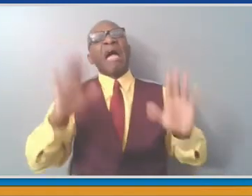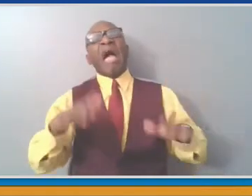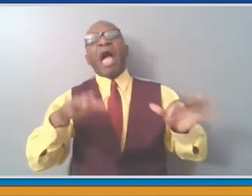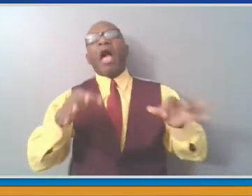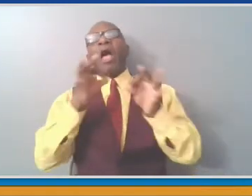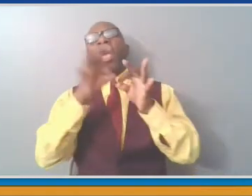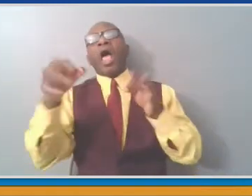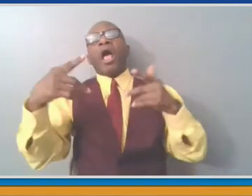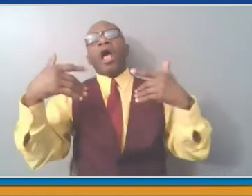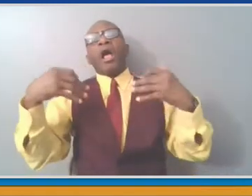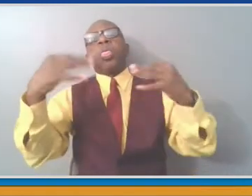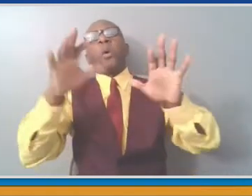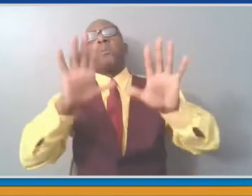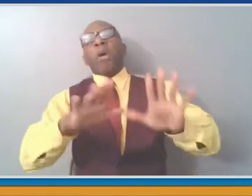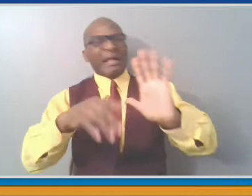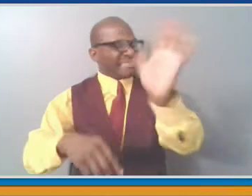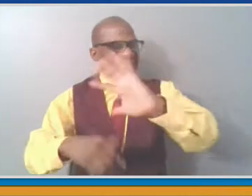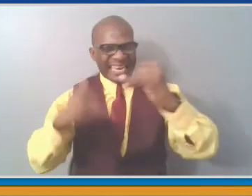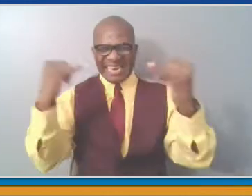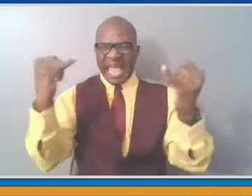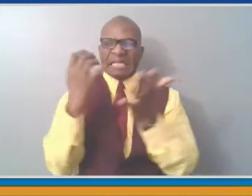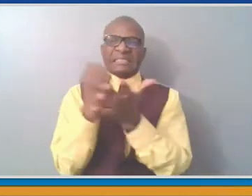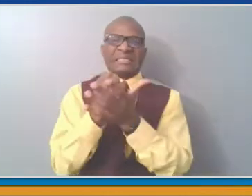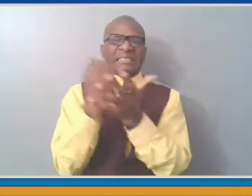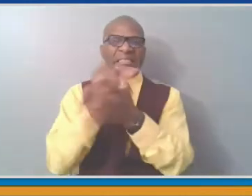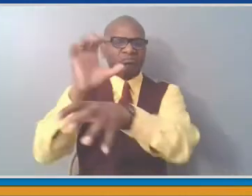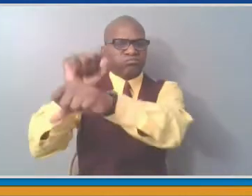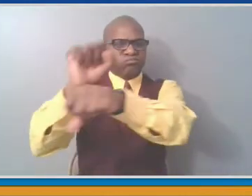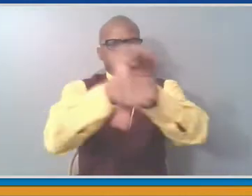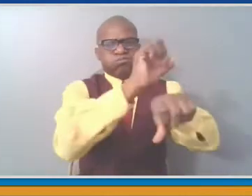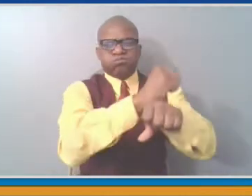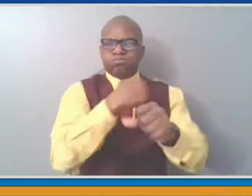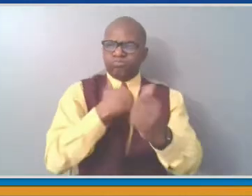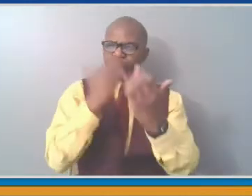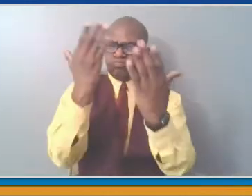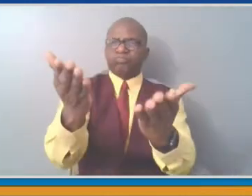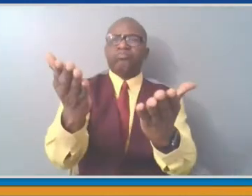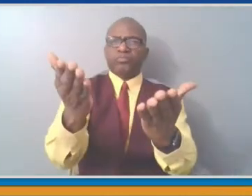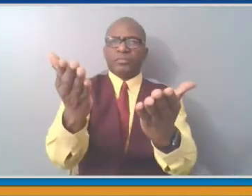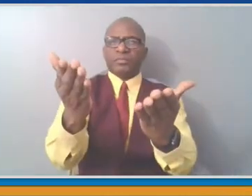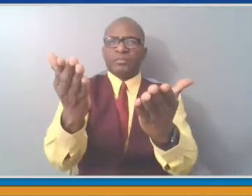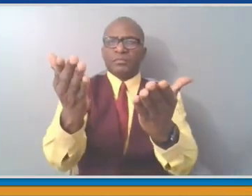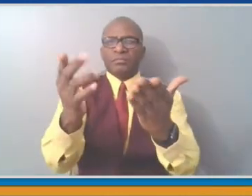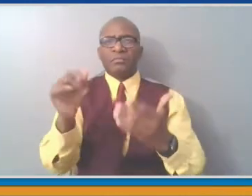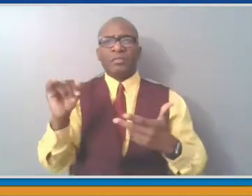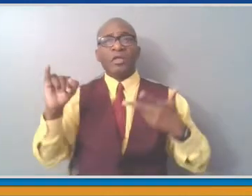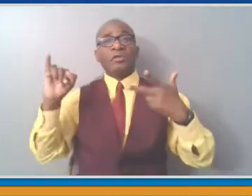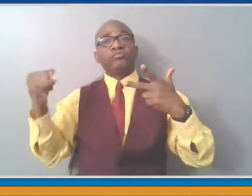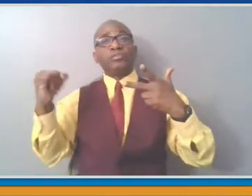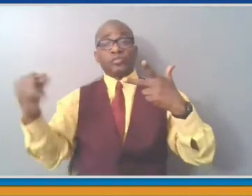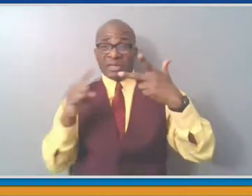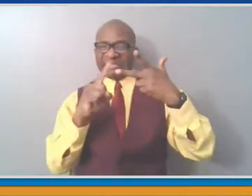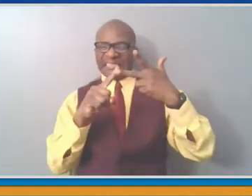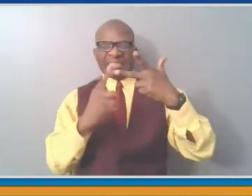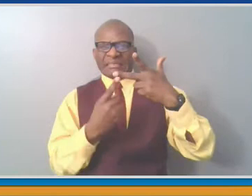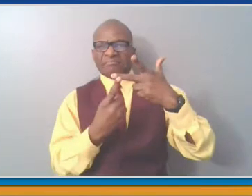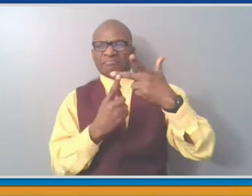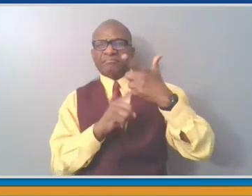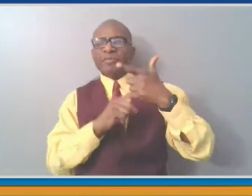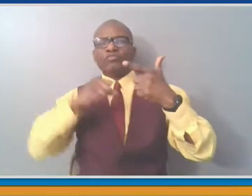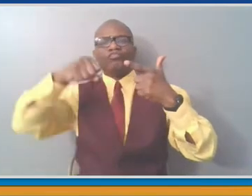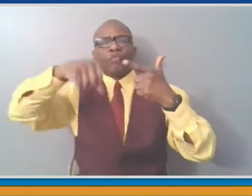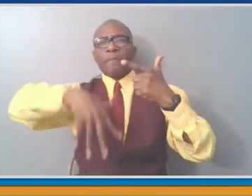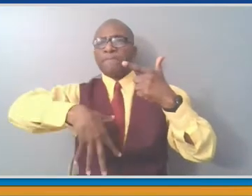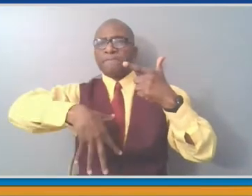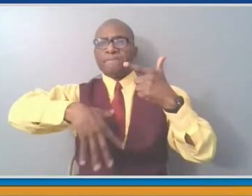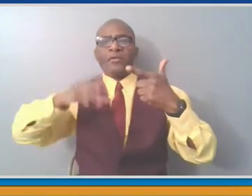shot dosage of Johnson & Johnson is on pause, the best vaccination is the one you could get right now. both Pfizer and Moderna are